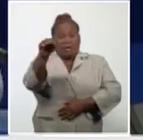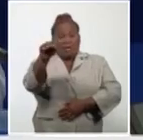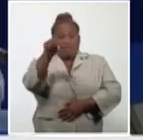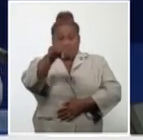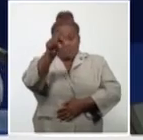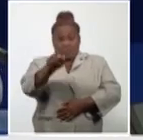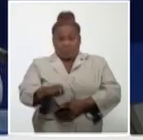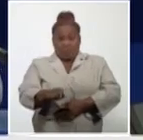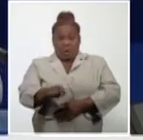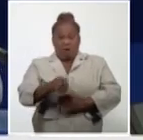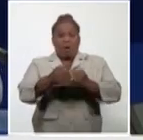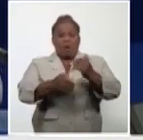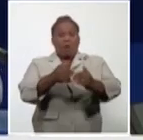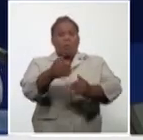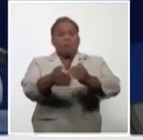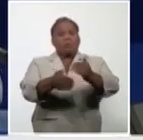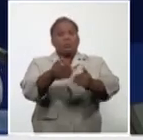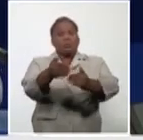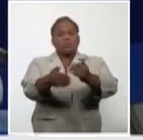rapid evolution